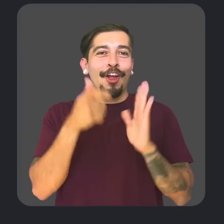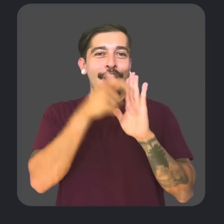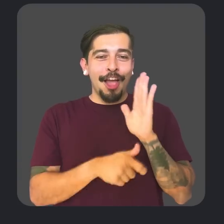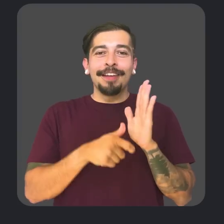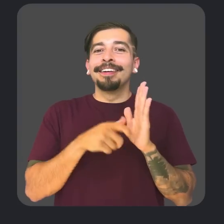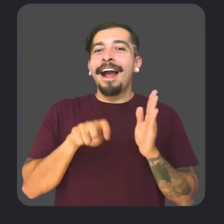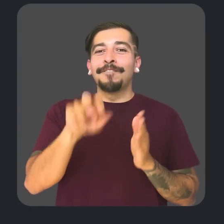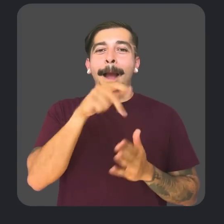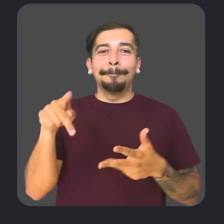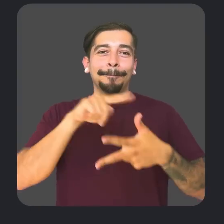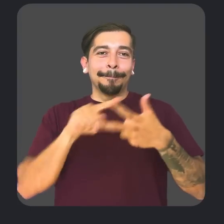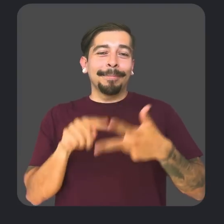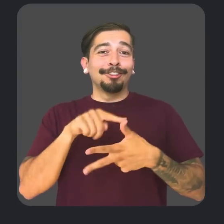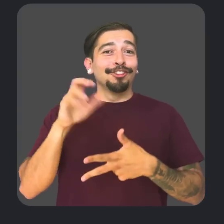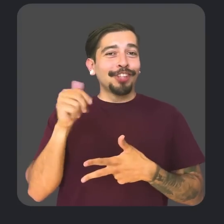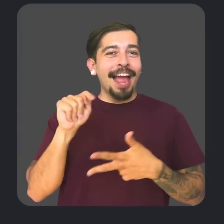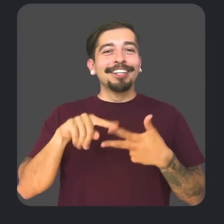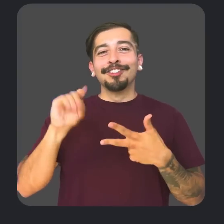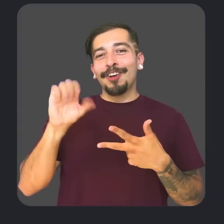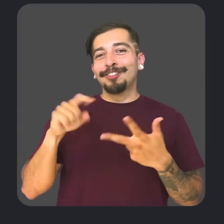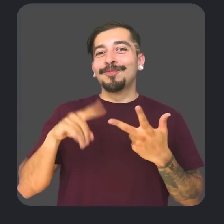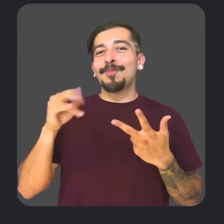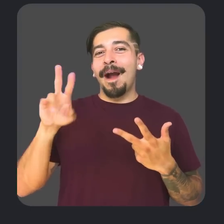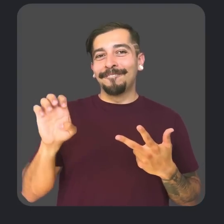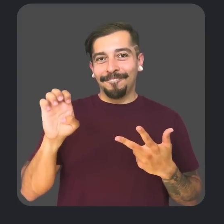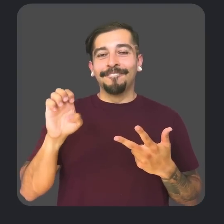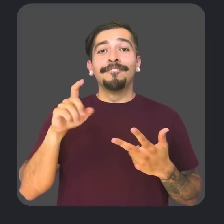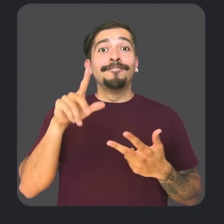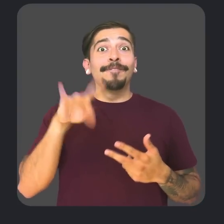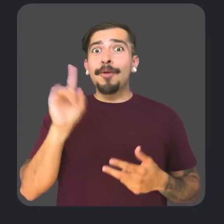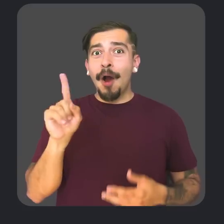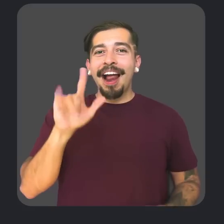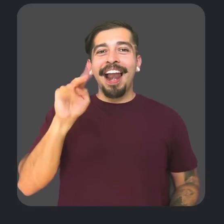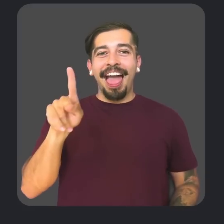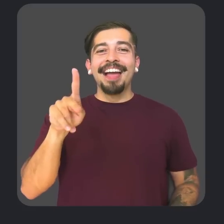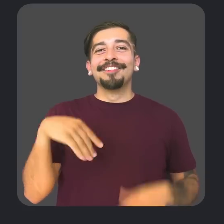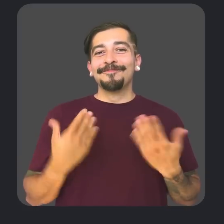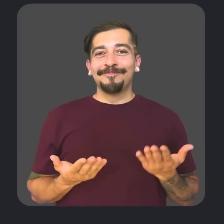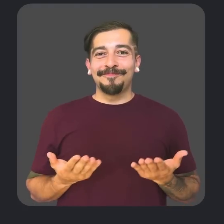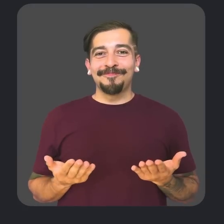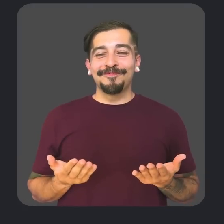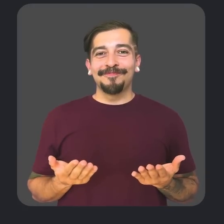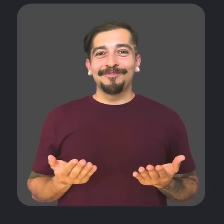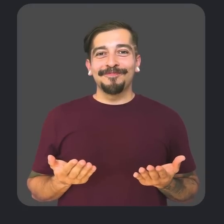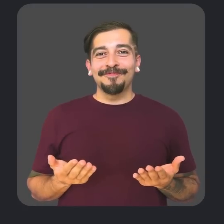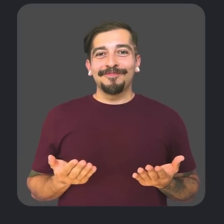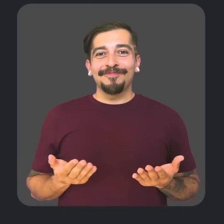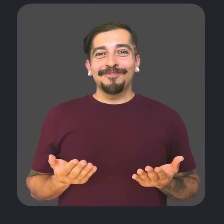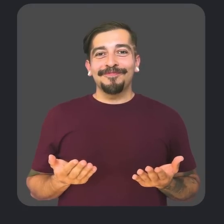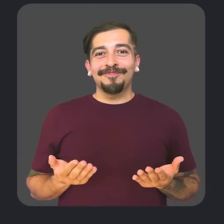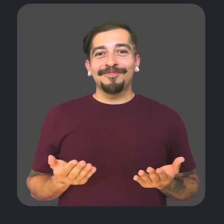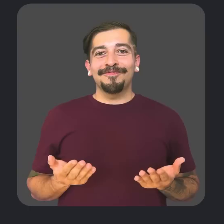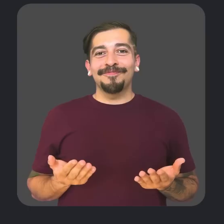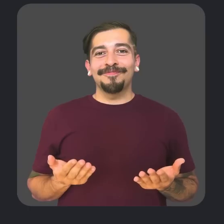about navigating apps like Chat, Docs, and Drive. These can be found at the link g.co slash workspace slash